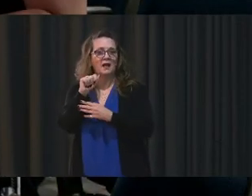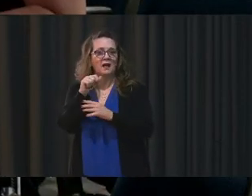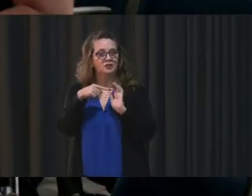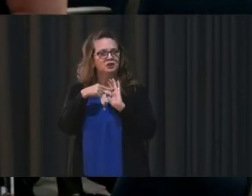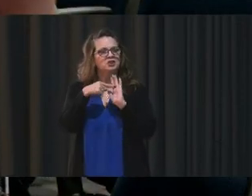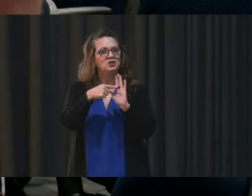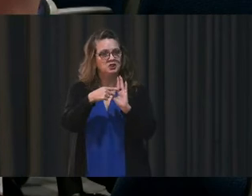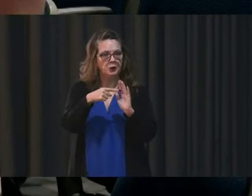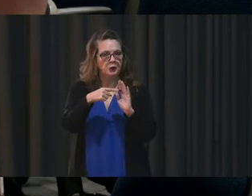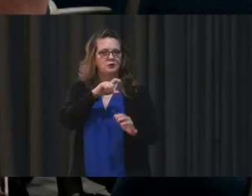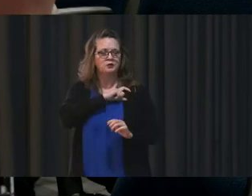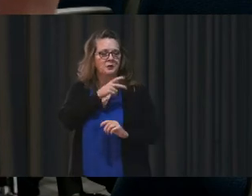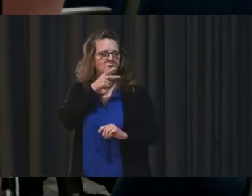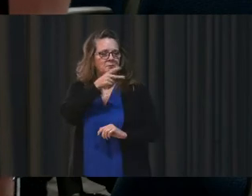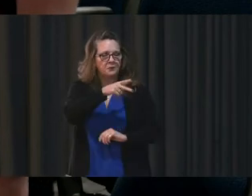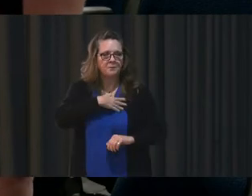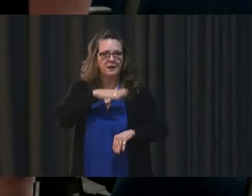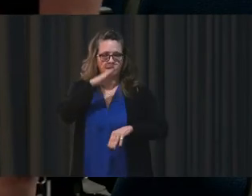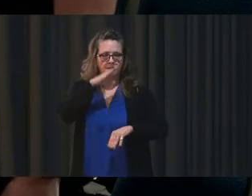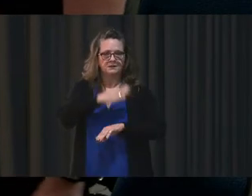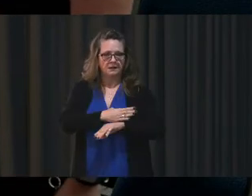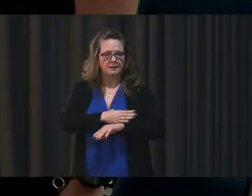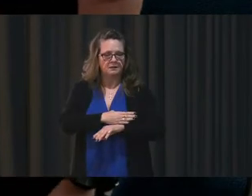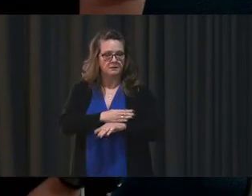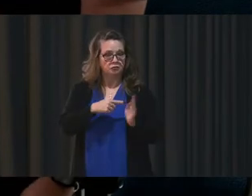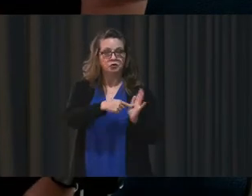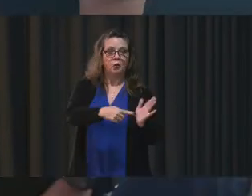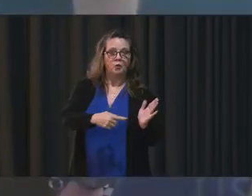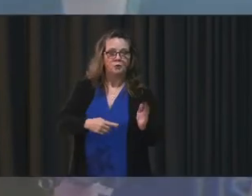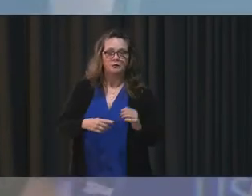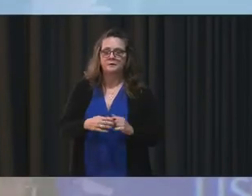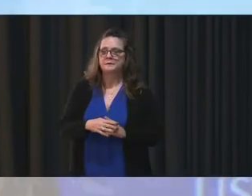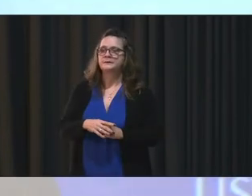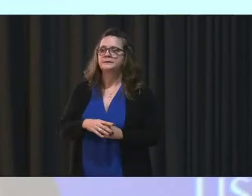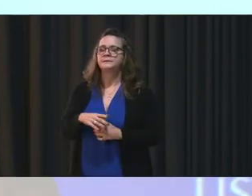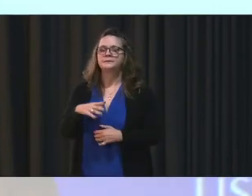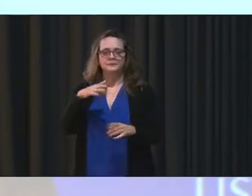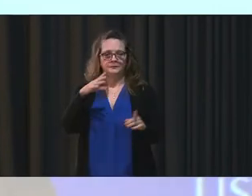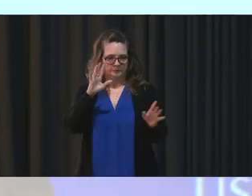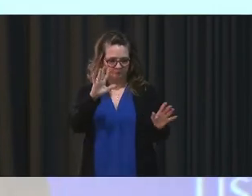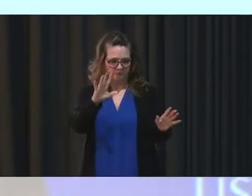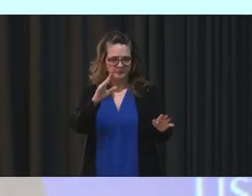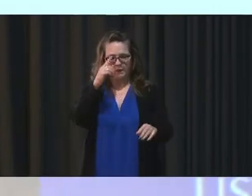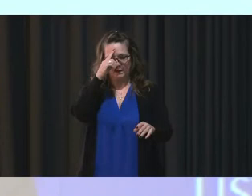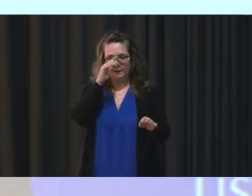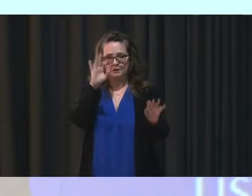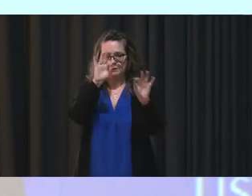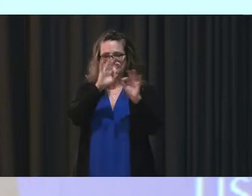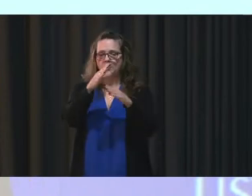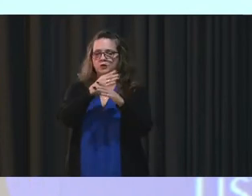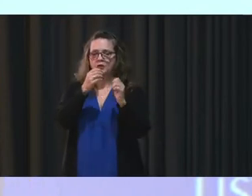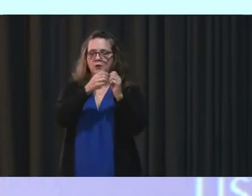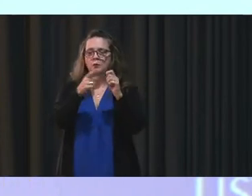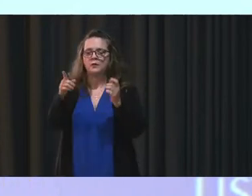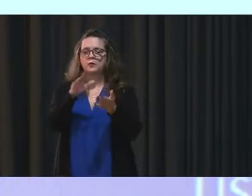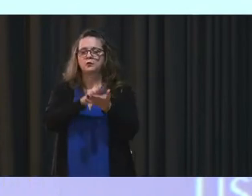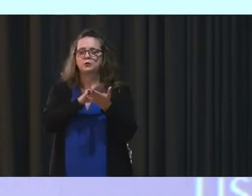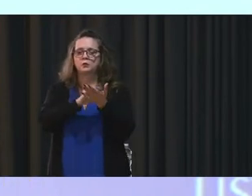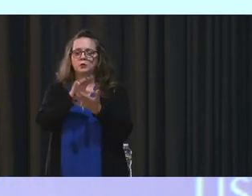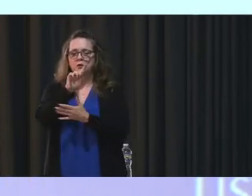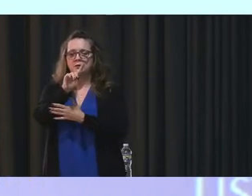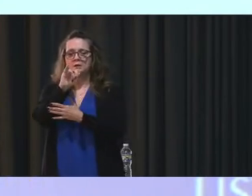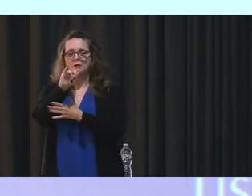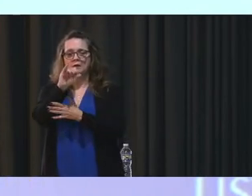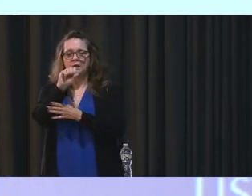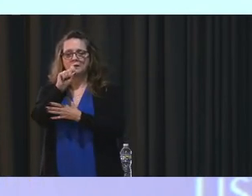guard is spinning on my son. Well, I think it's important to share that information with the school district so that the proper,